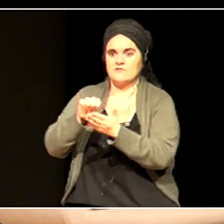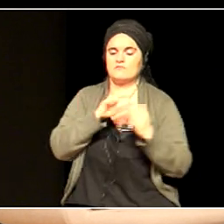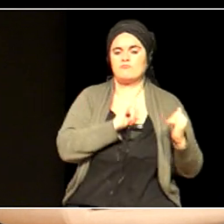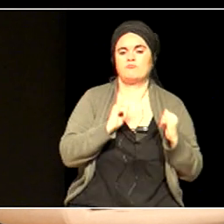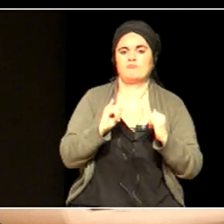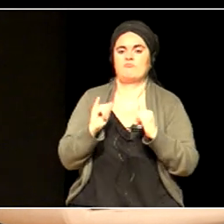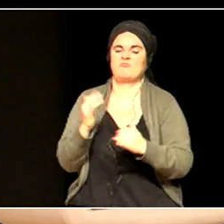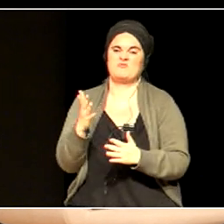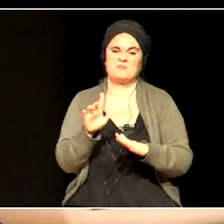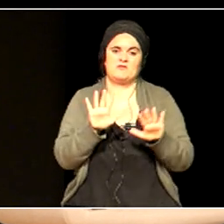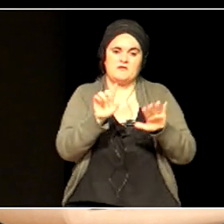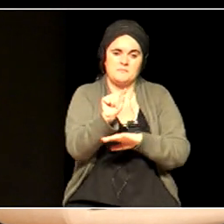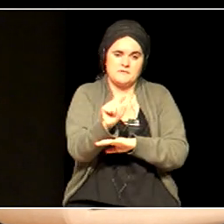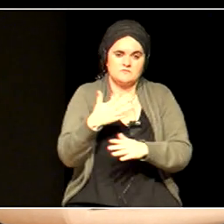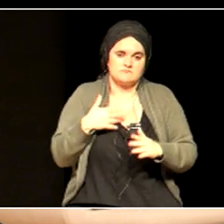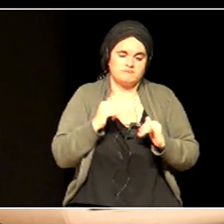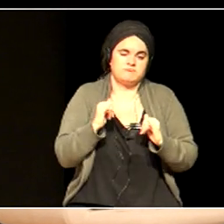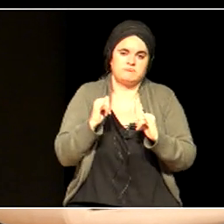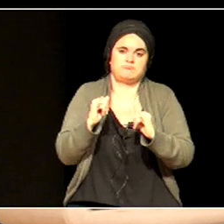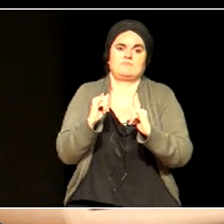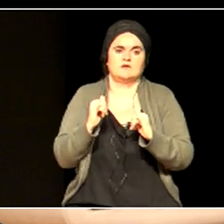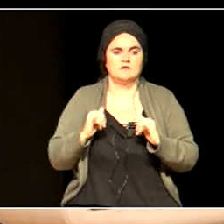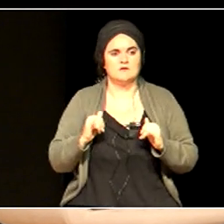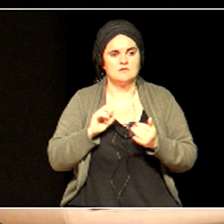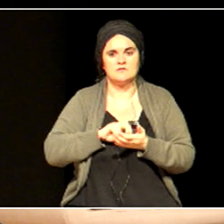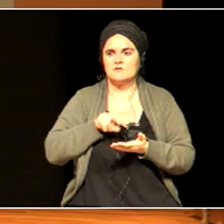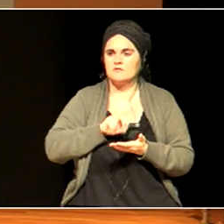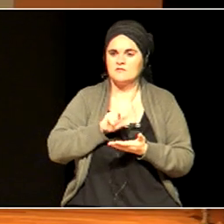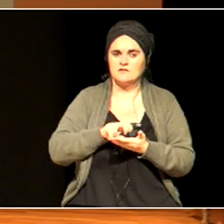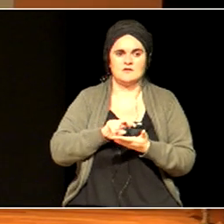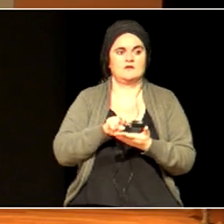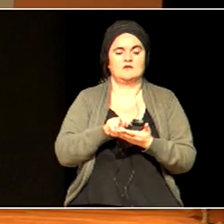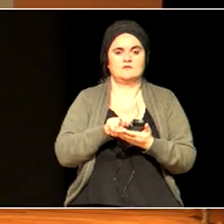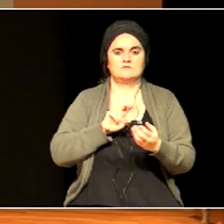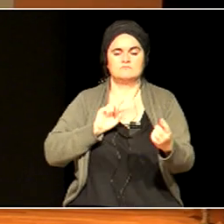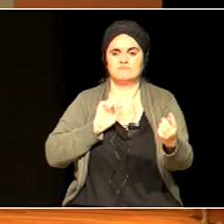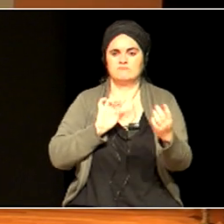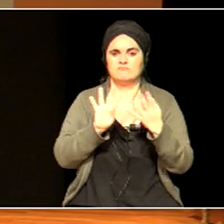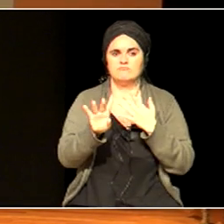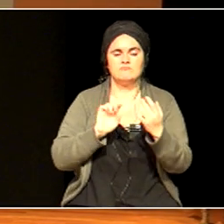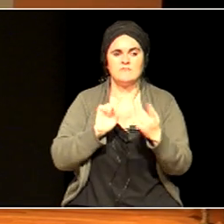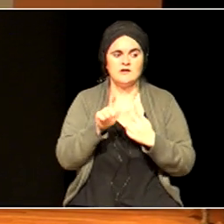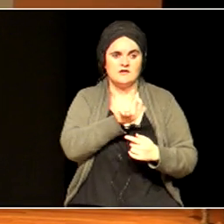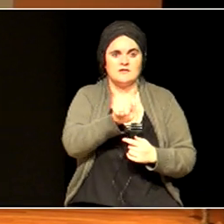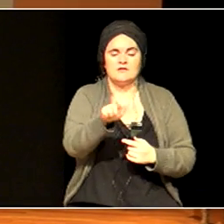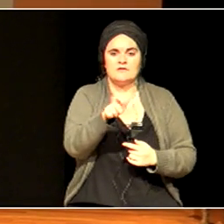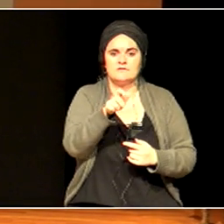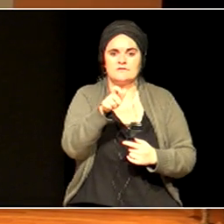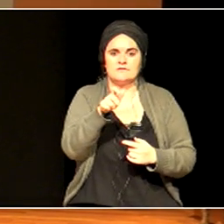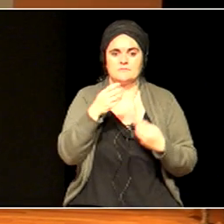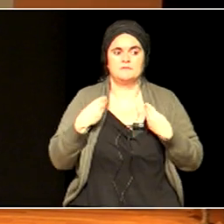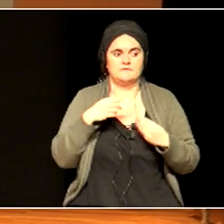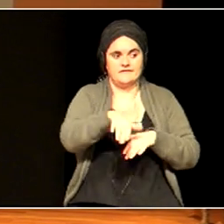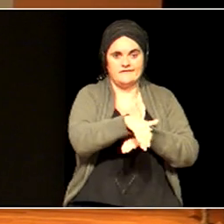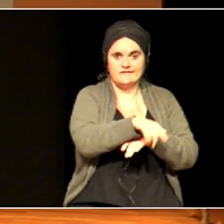living on the street. And my city is one of the richest cities in